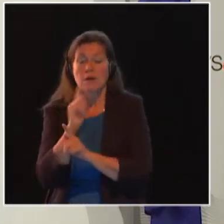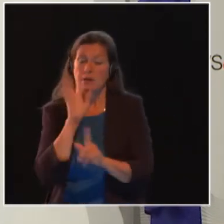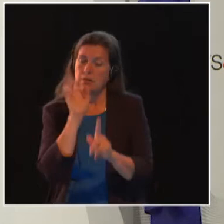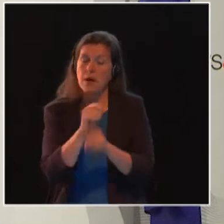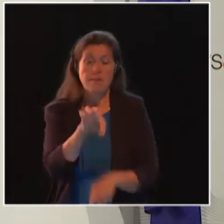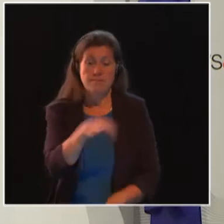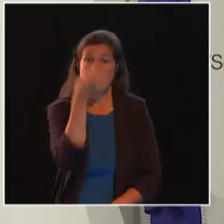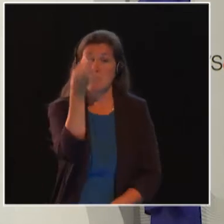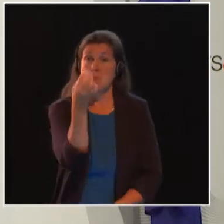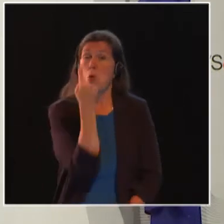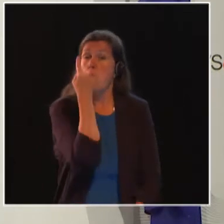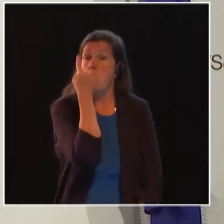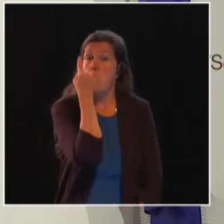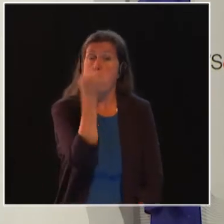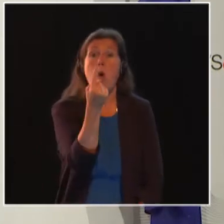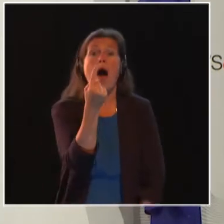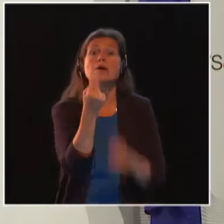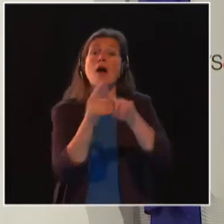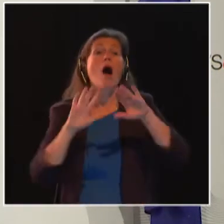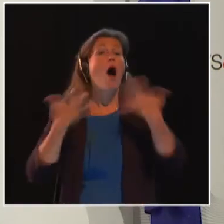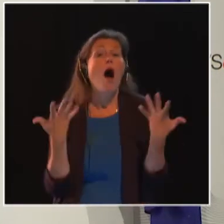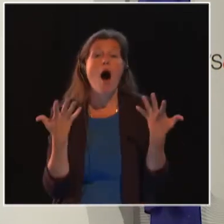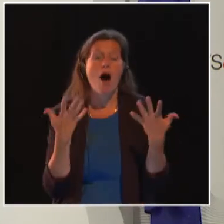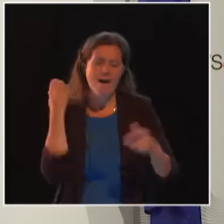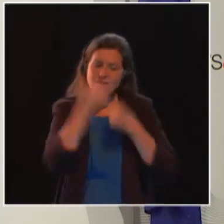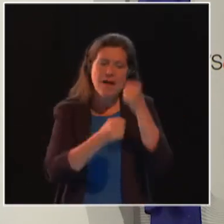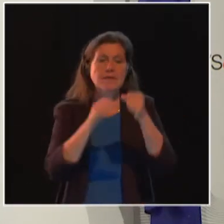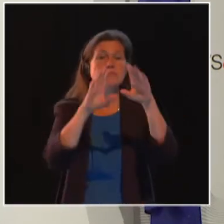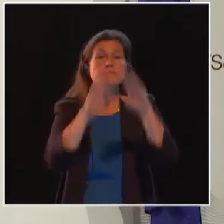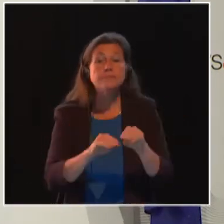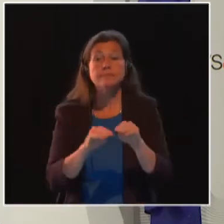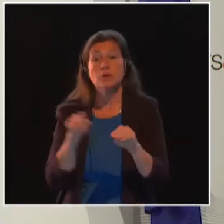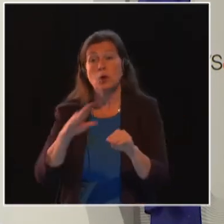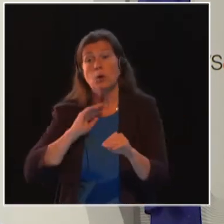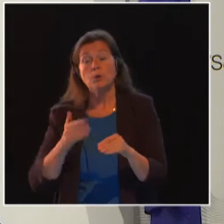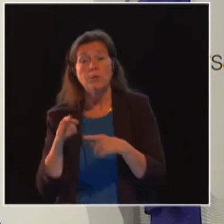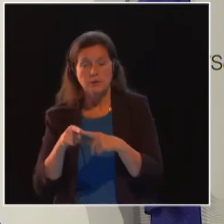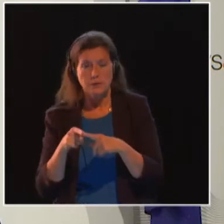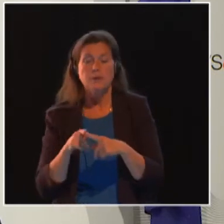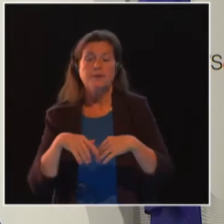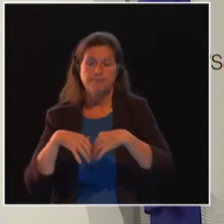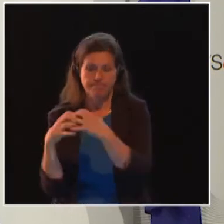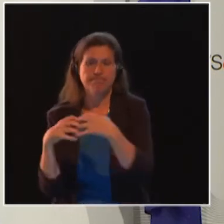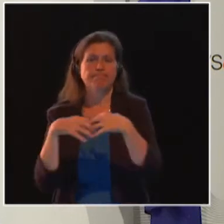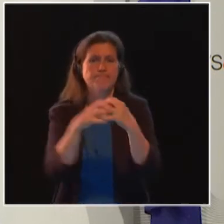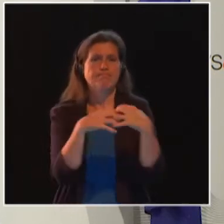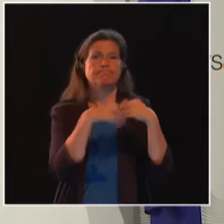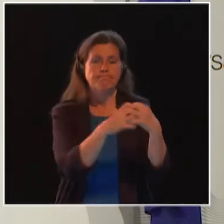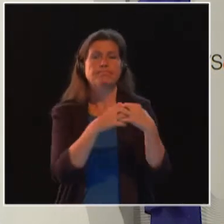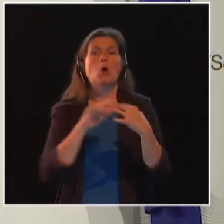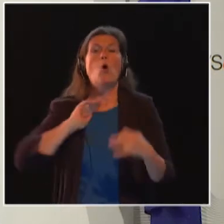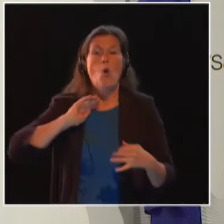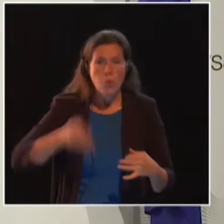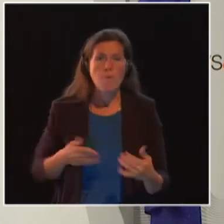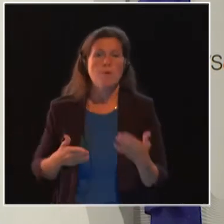in ending violence against women and girls was the active mobilization of autonomous, feminist, and women's rights movements